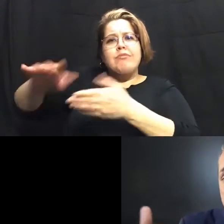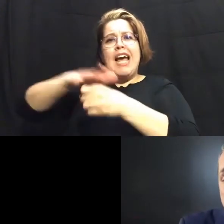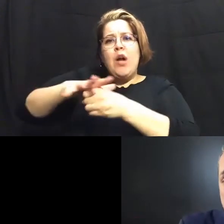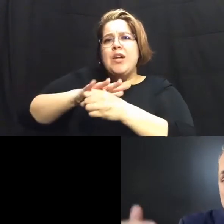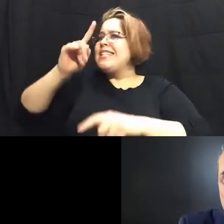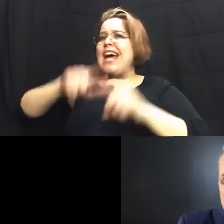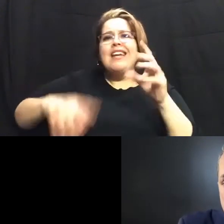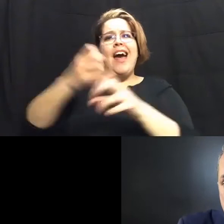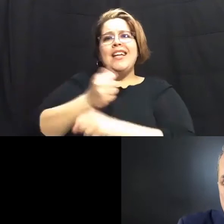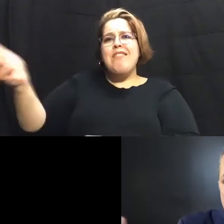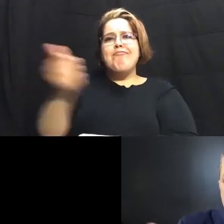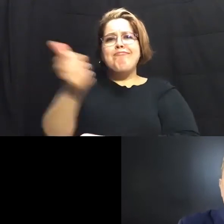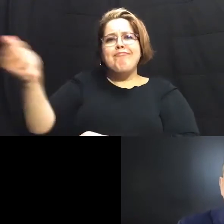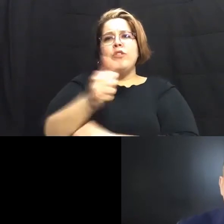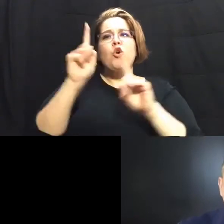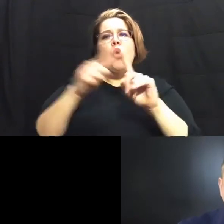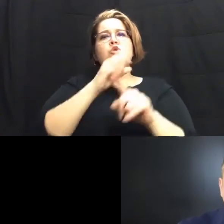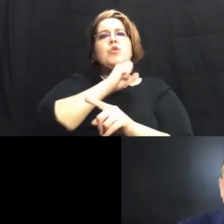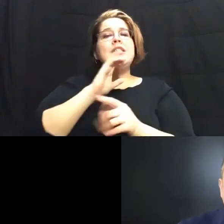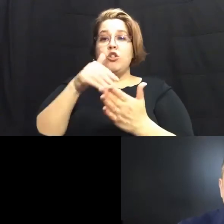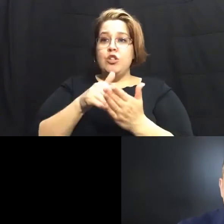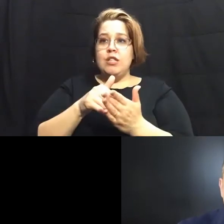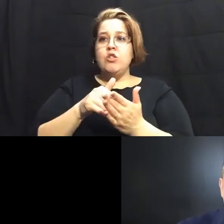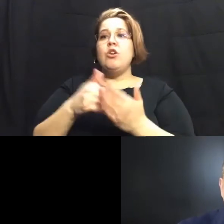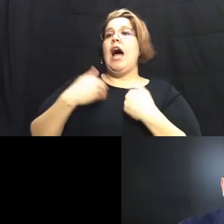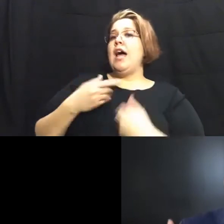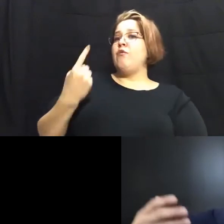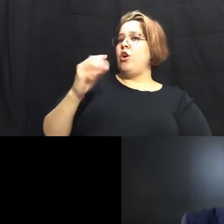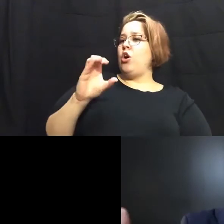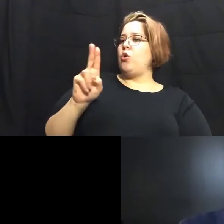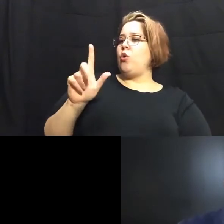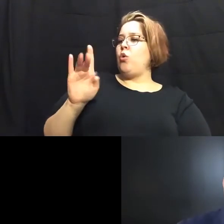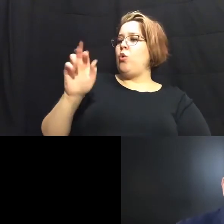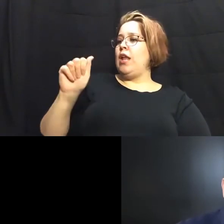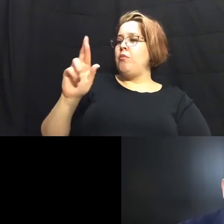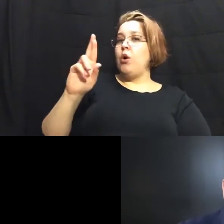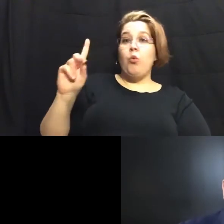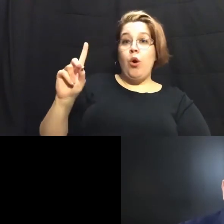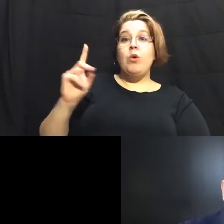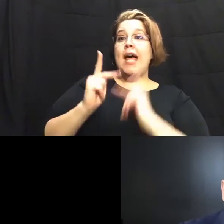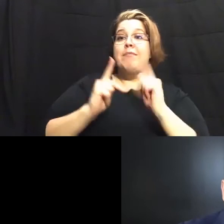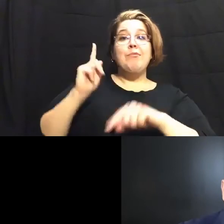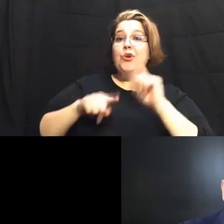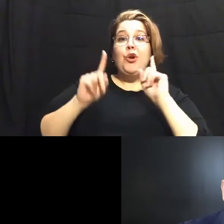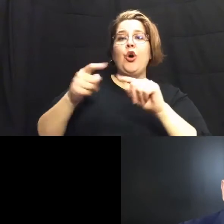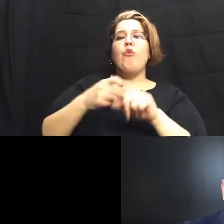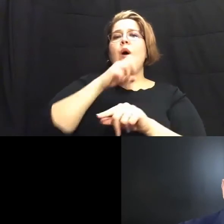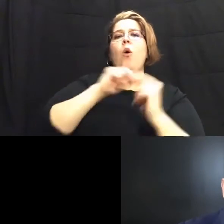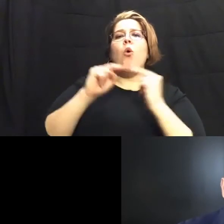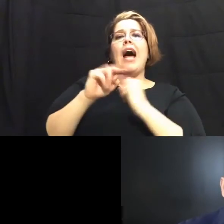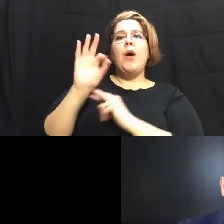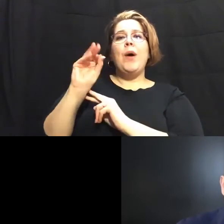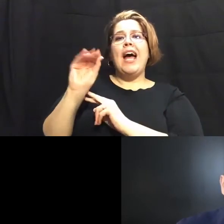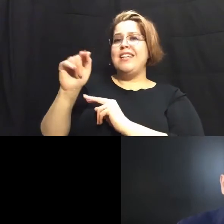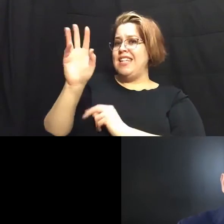transportation to the senior center so i have one on the district six and then we turned around and people couldn't make it from old highway 90 in the west